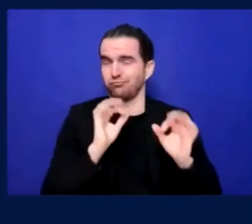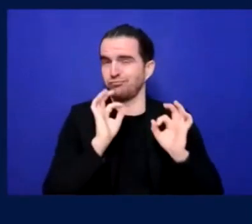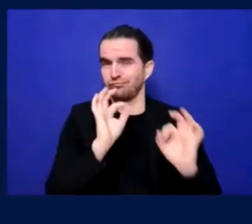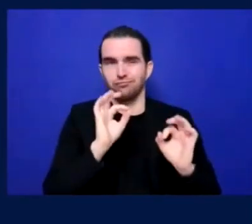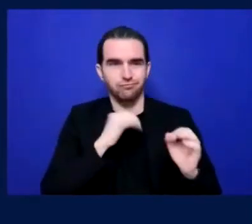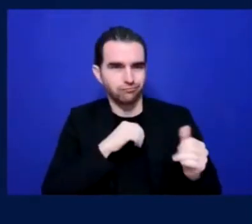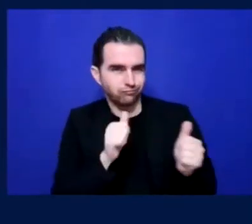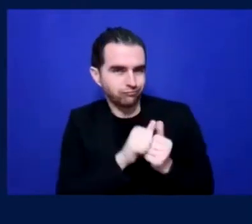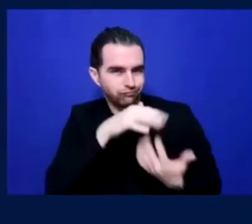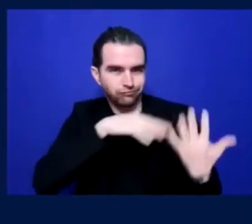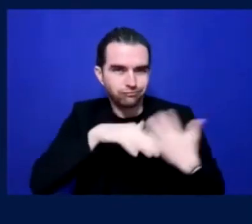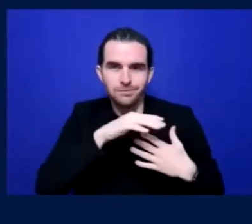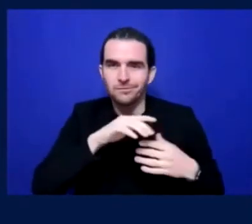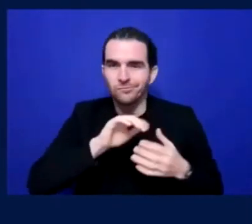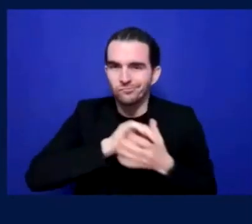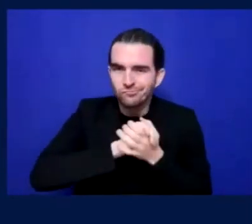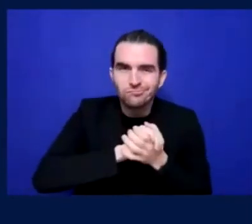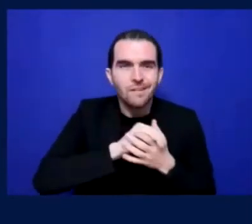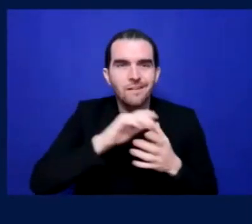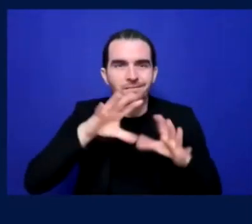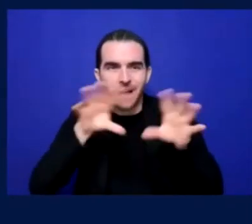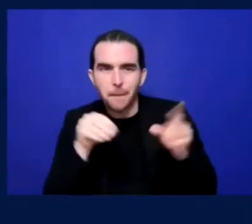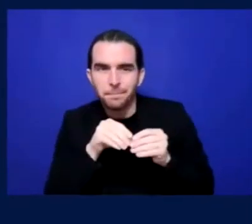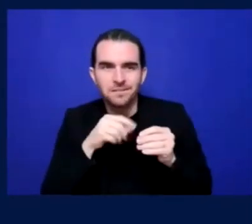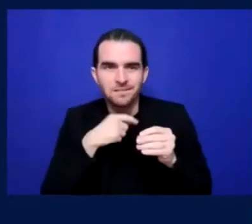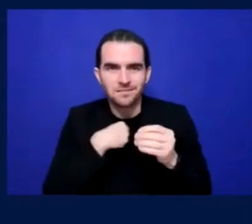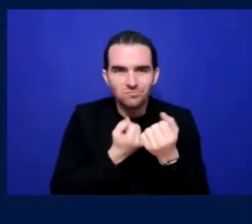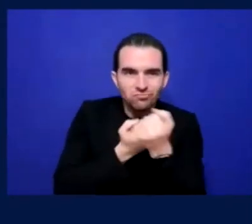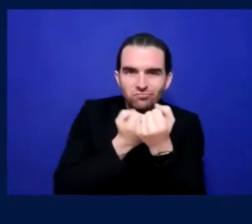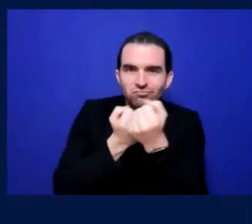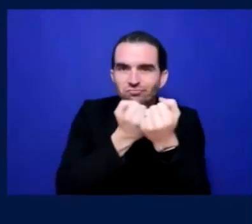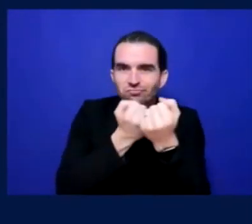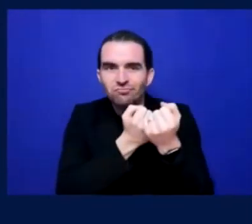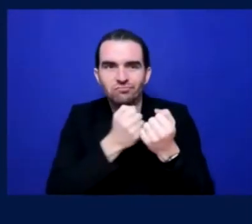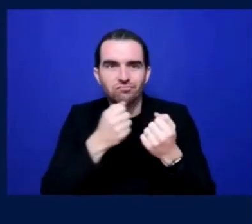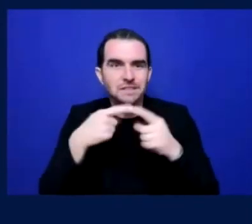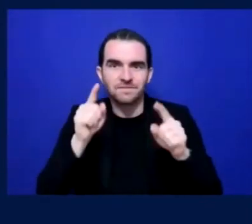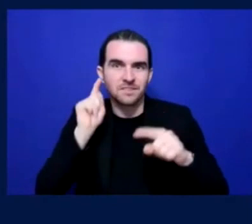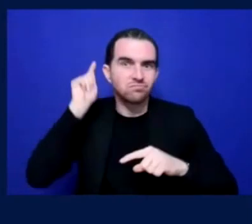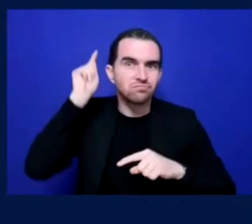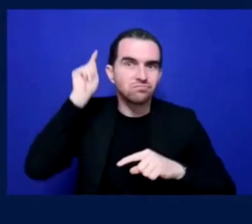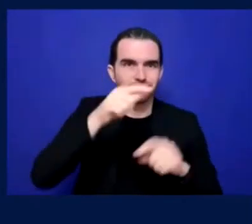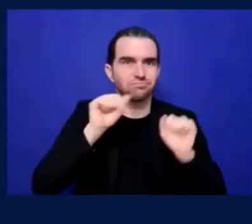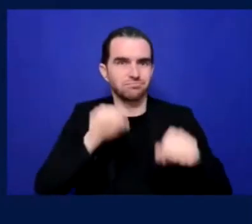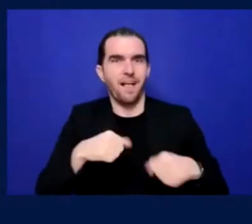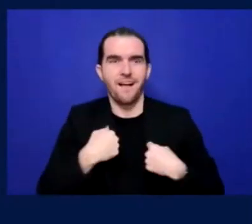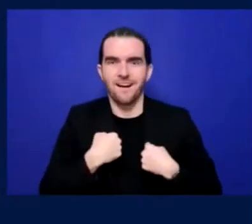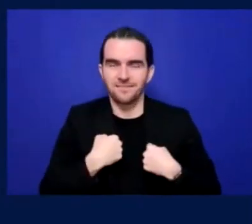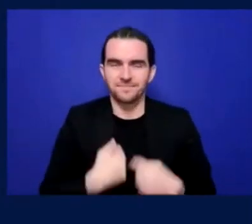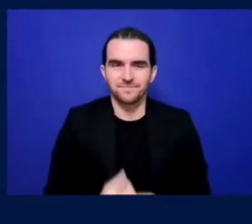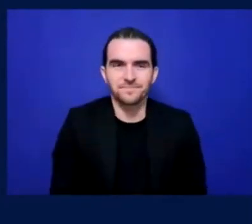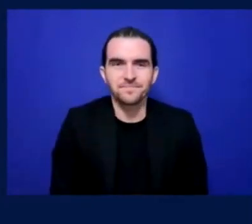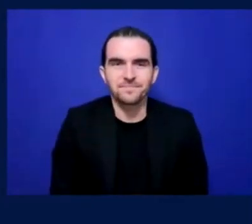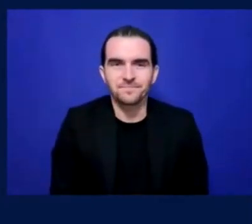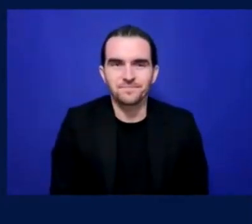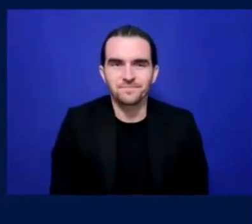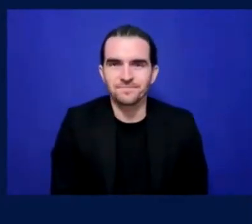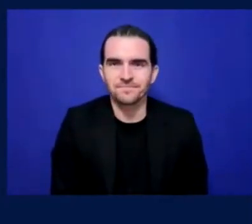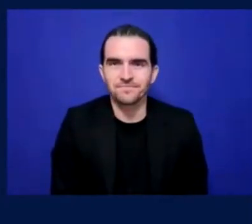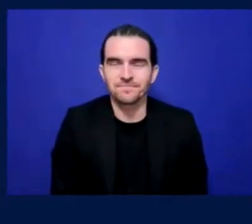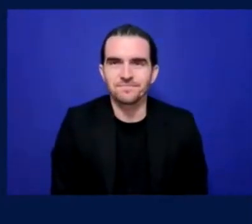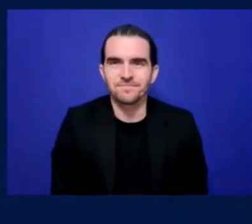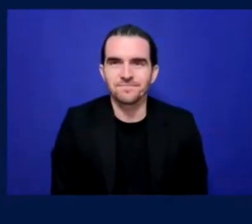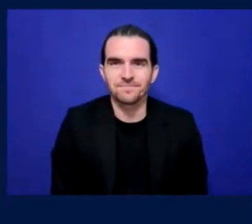Wembley, uh, met your expectations. Um, do you feel that, um, clubs across